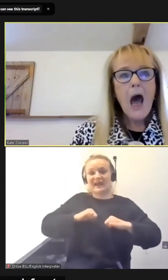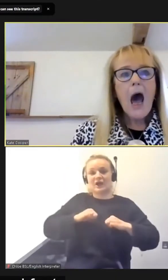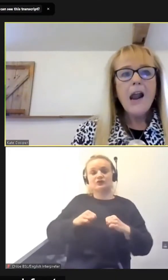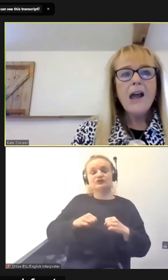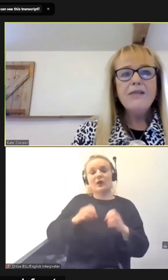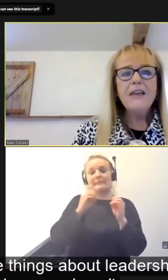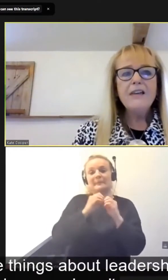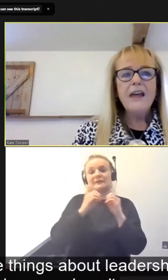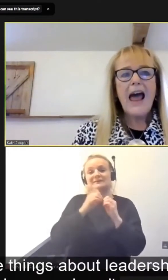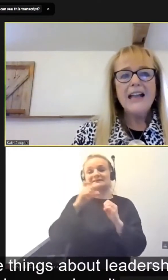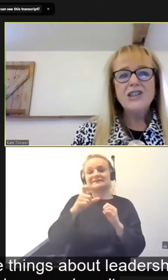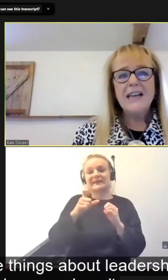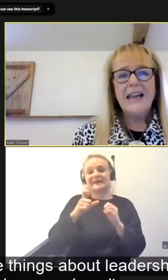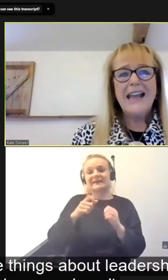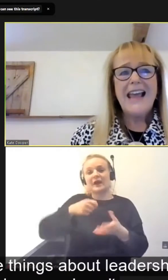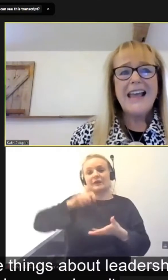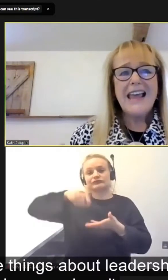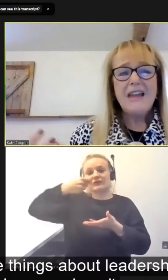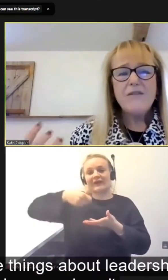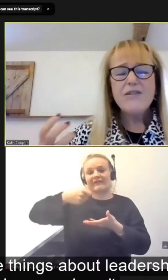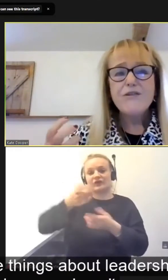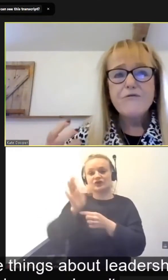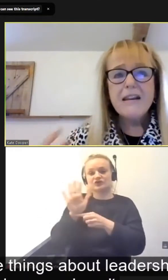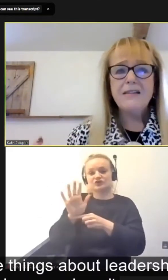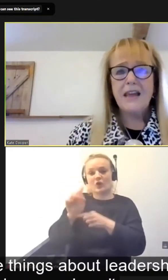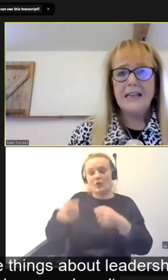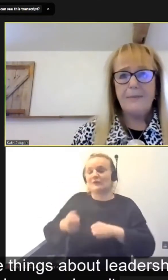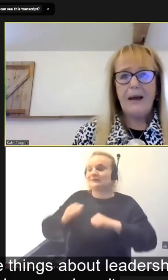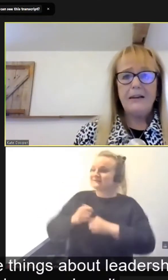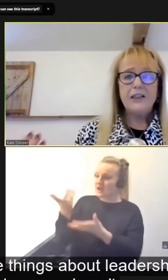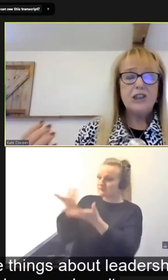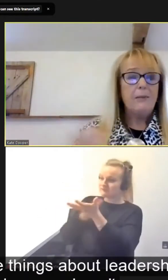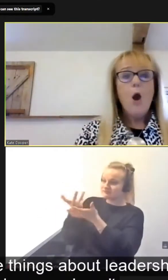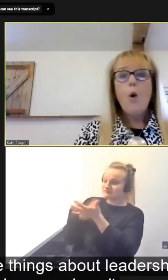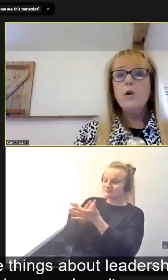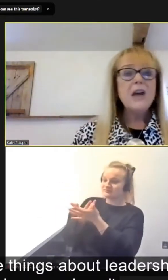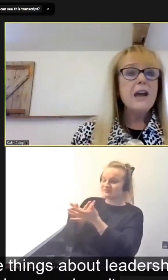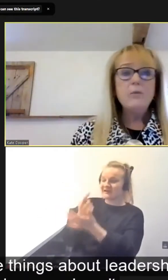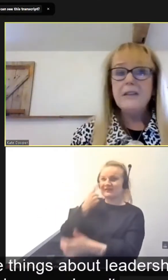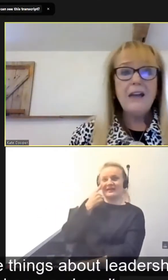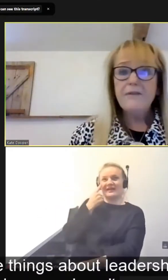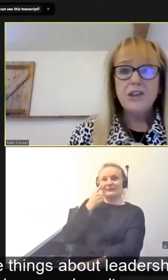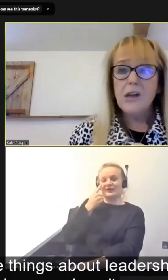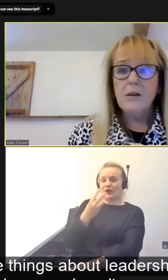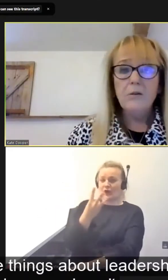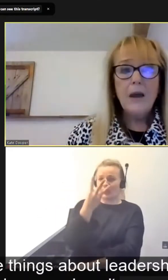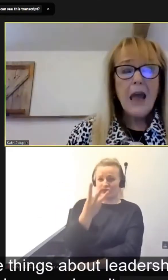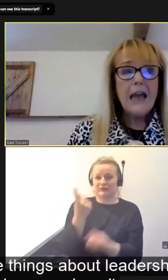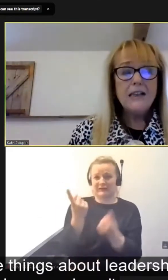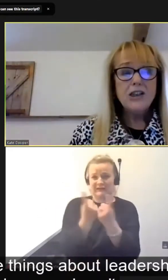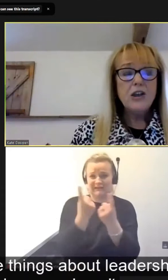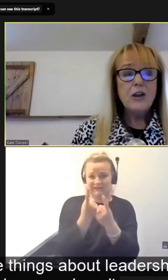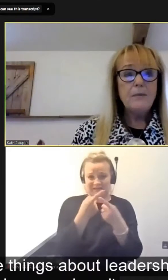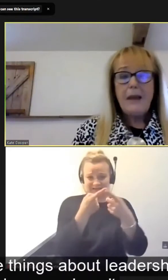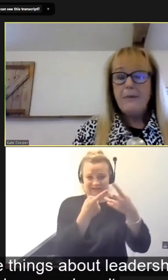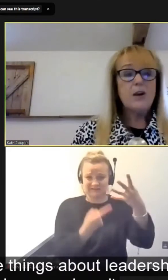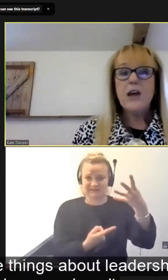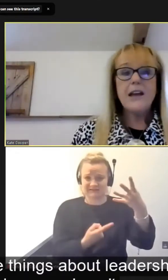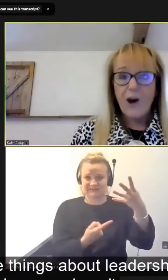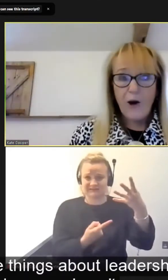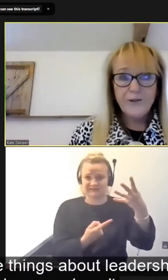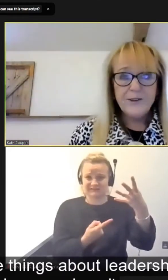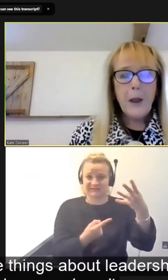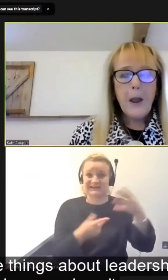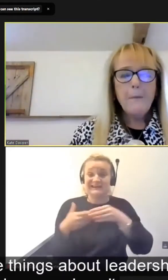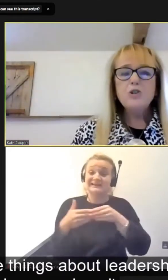And I think that actually there are three things about leadership. What I will never do is maybe